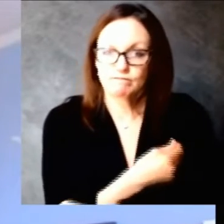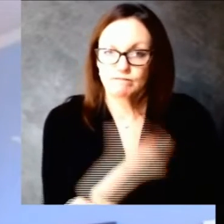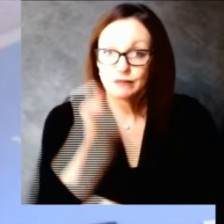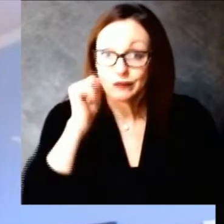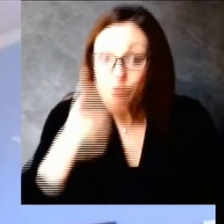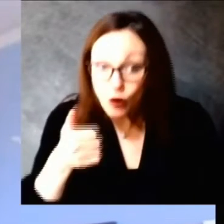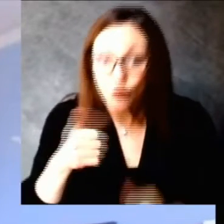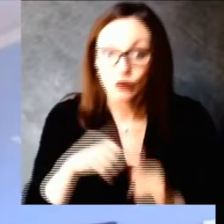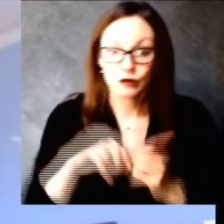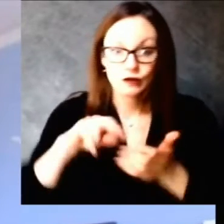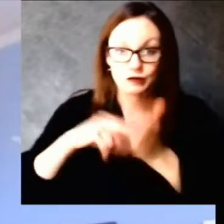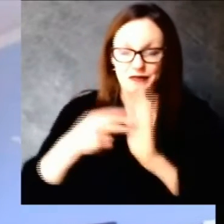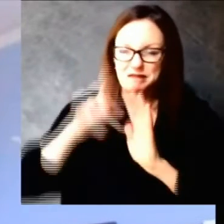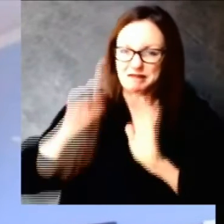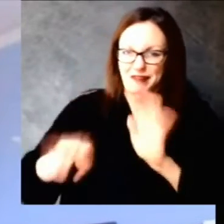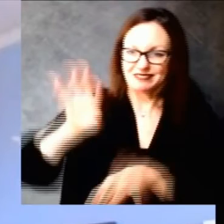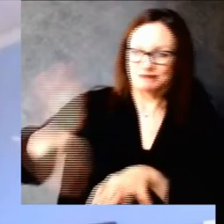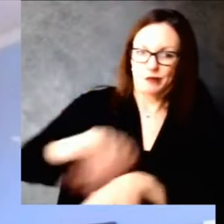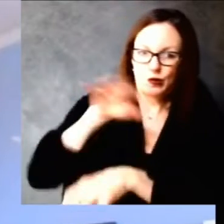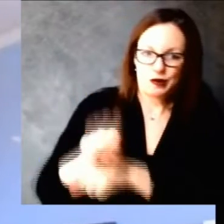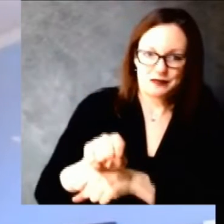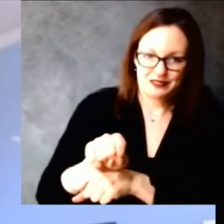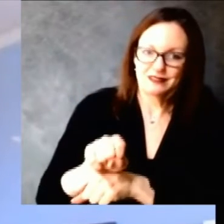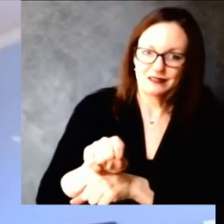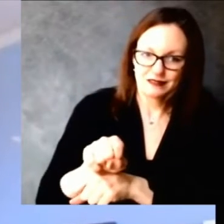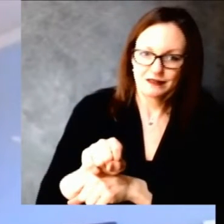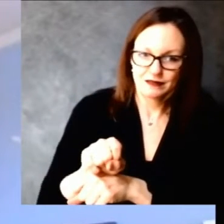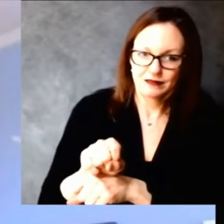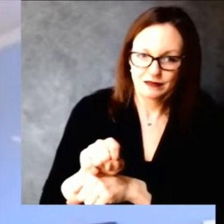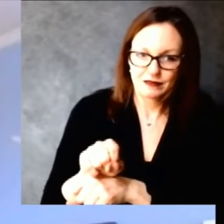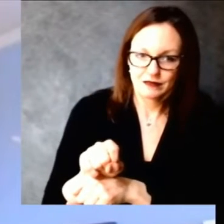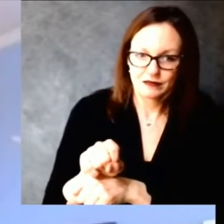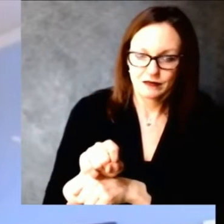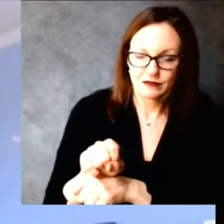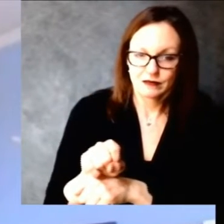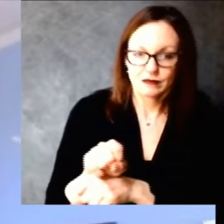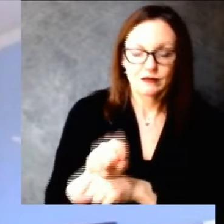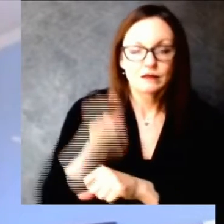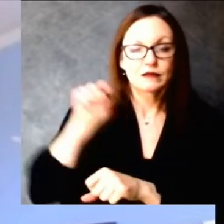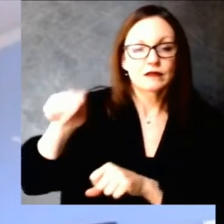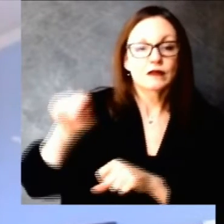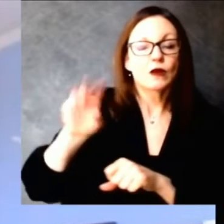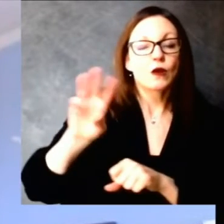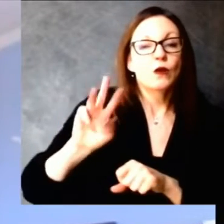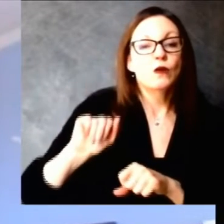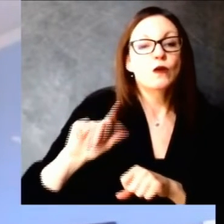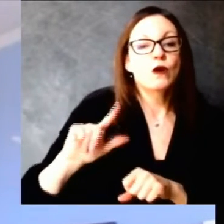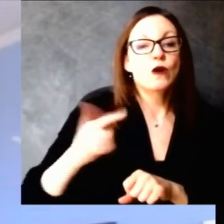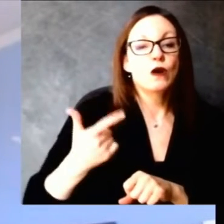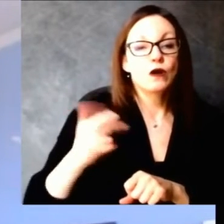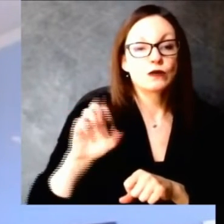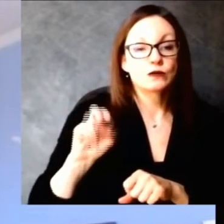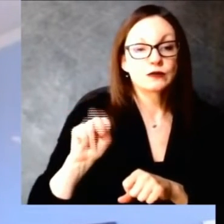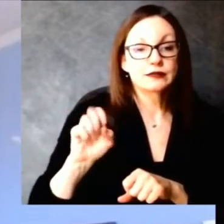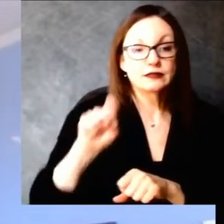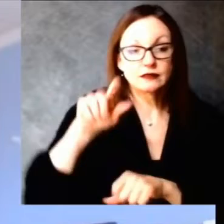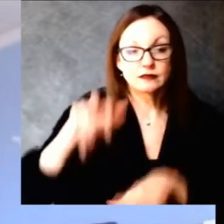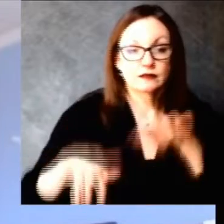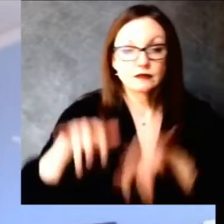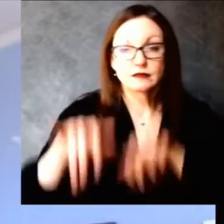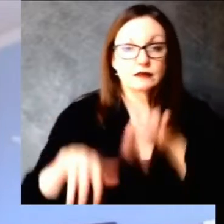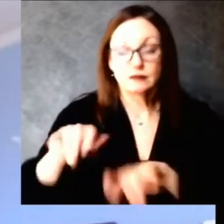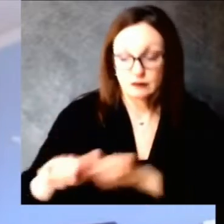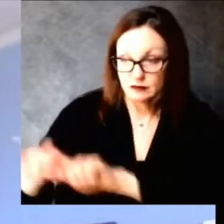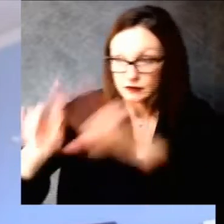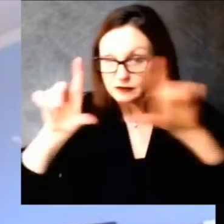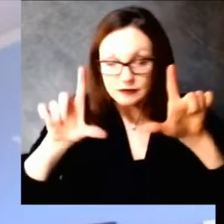it isn't a period where people can just show up they do need to go ahead and book an appointment and so we do anticipate that this will